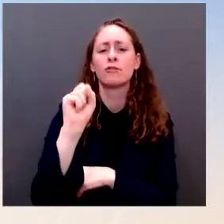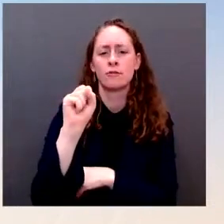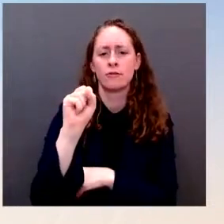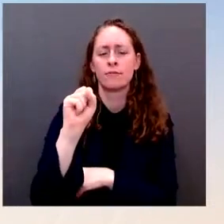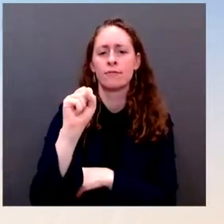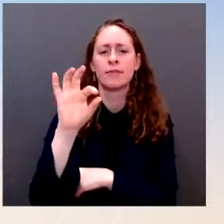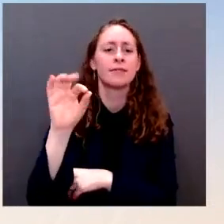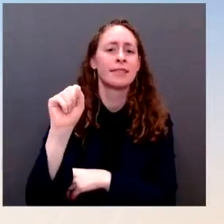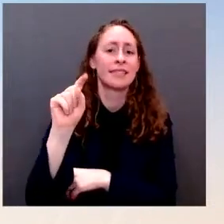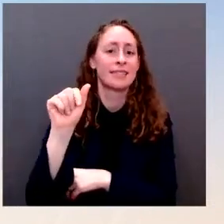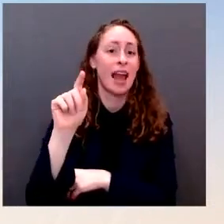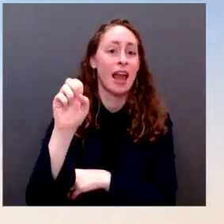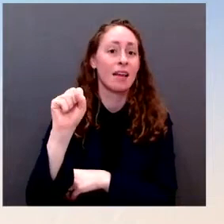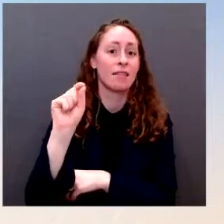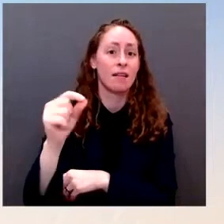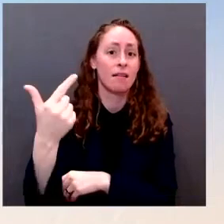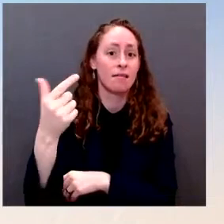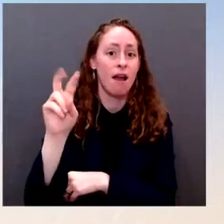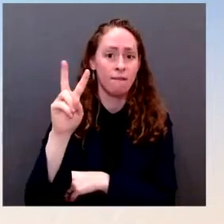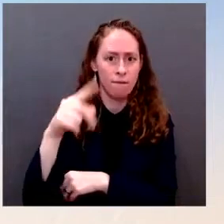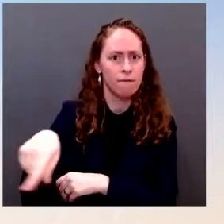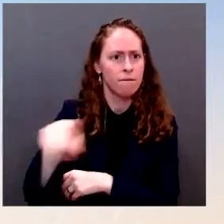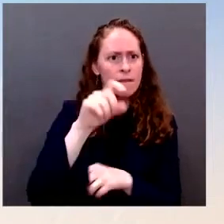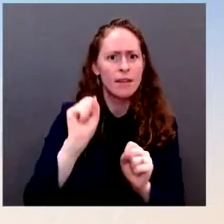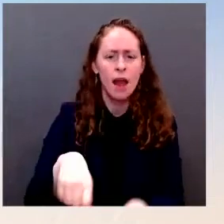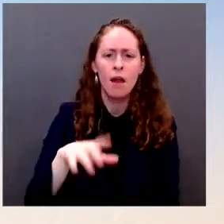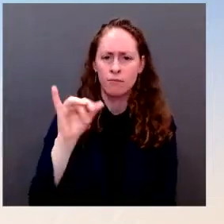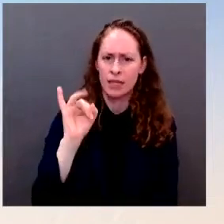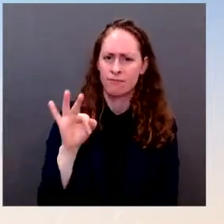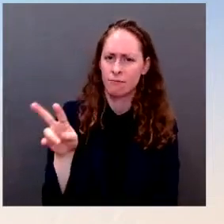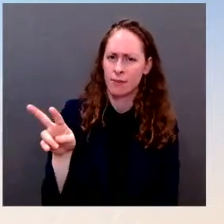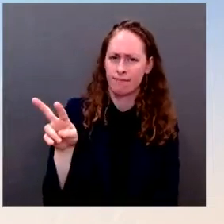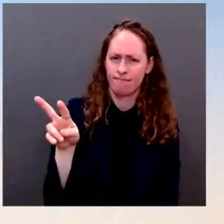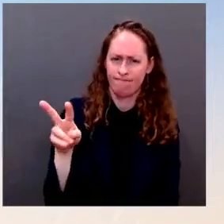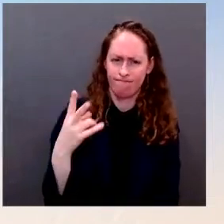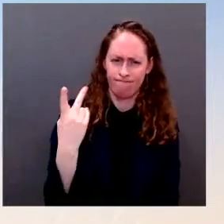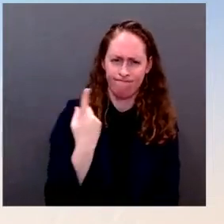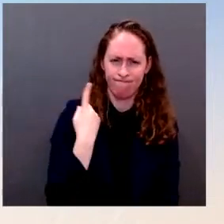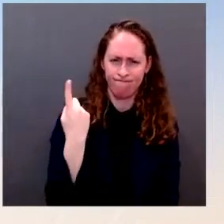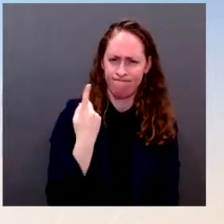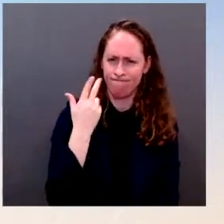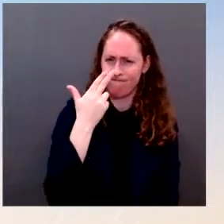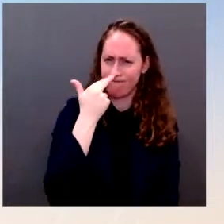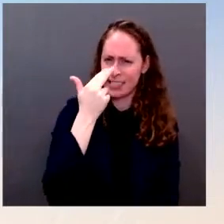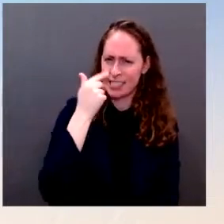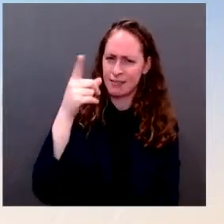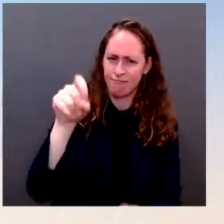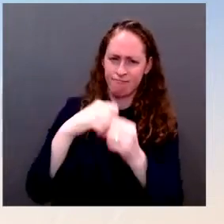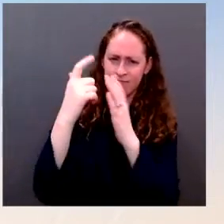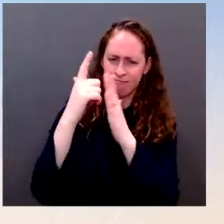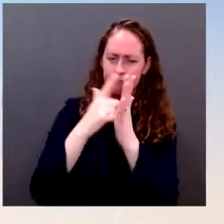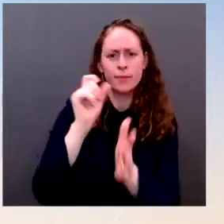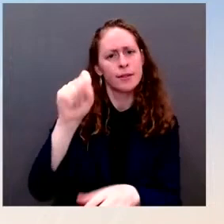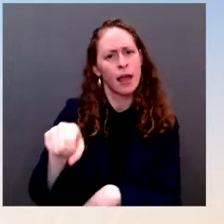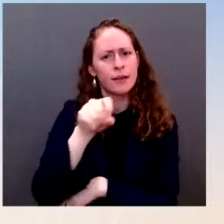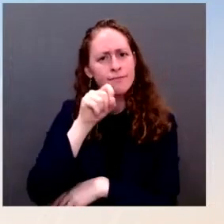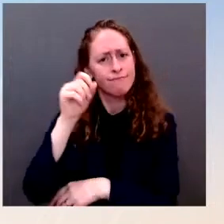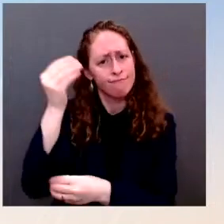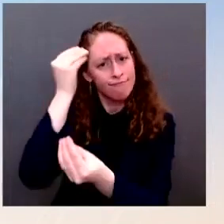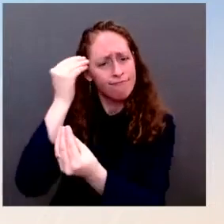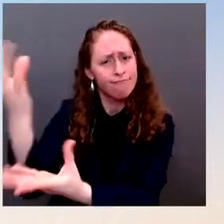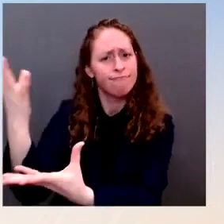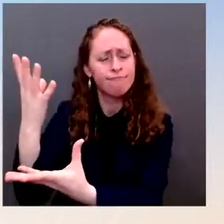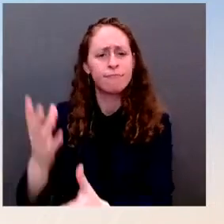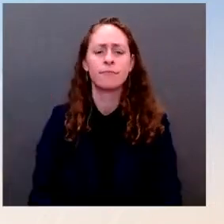the President noted when he met with farmers and ranchers last month, the meat processing industry is highly consolidated. Just four companies control most of the markets